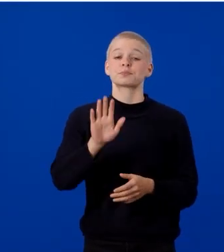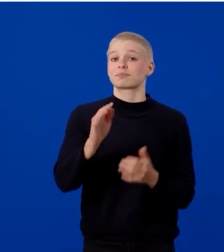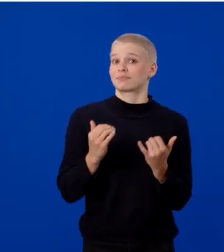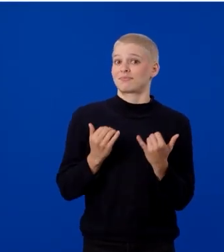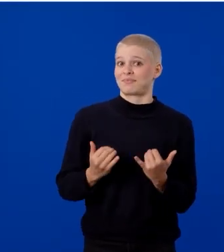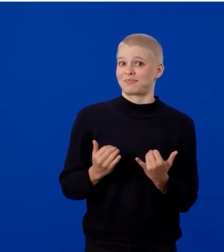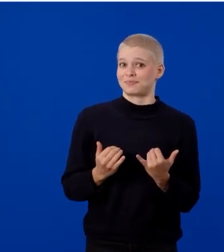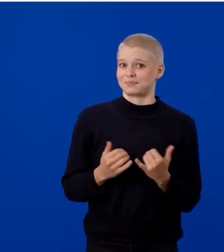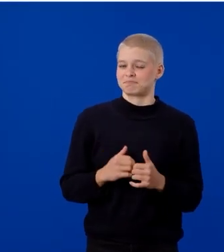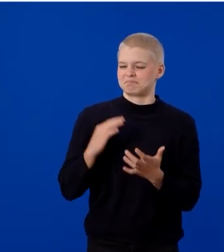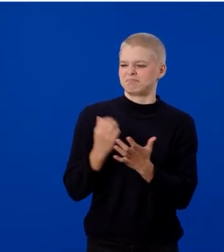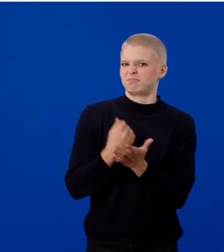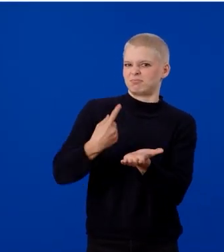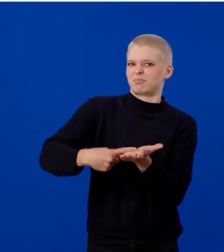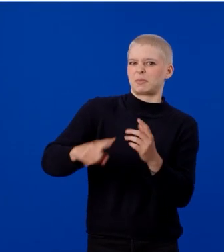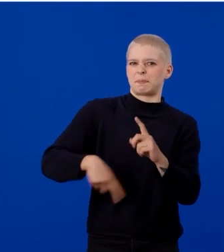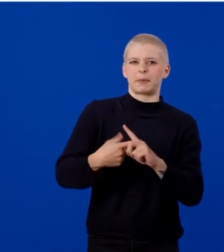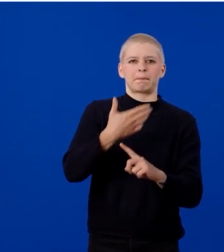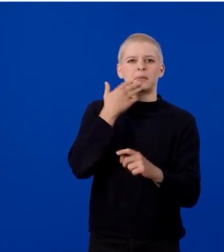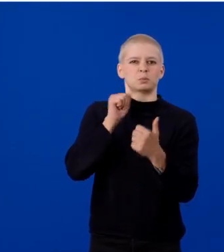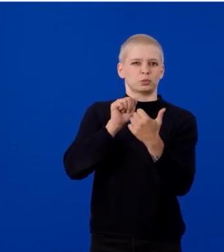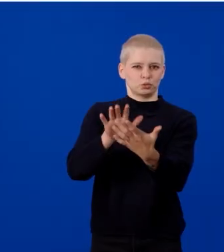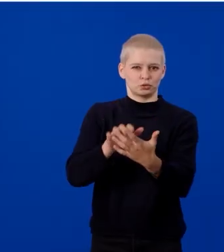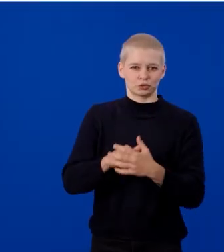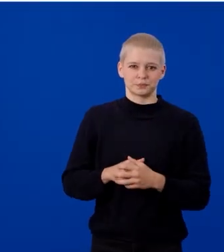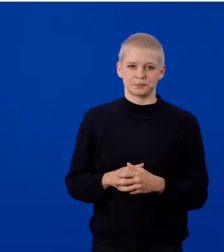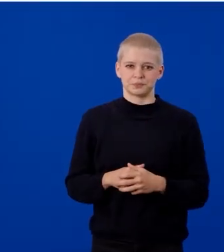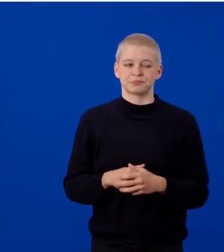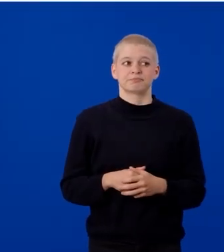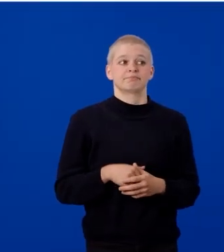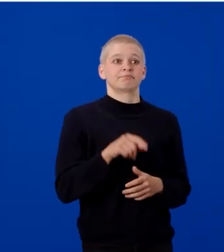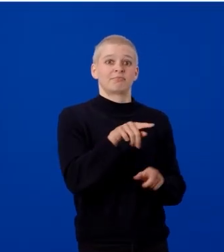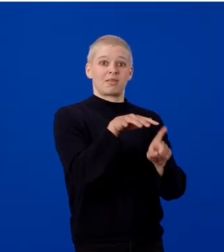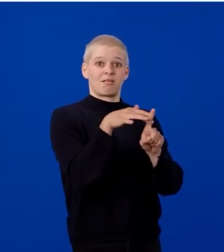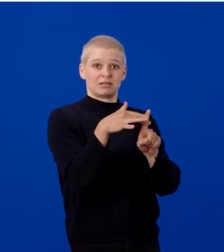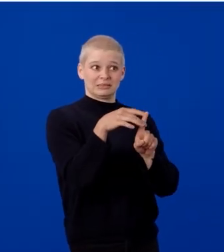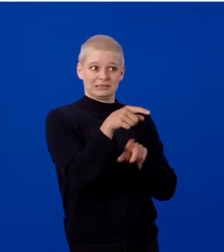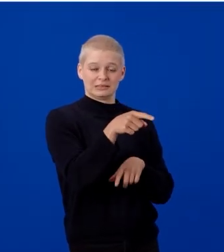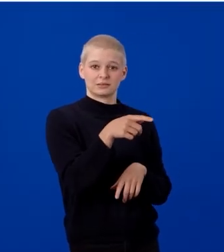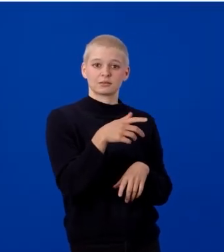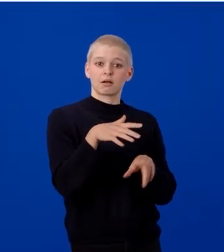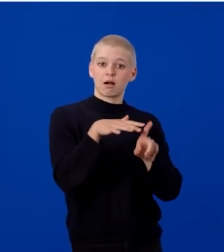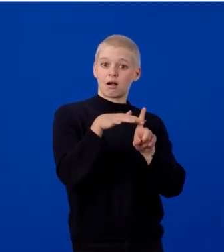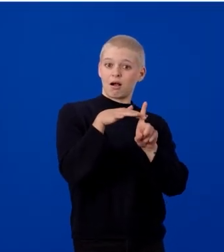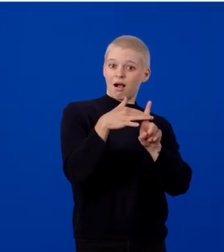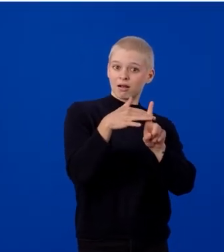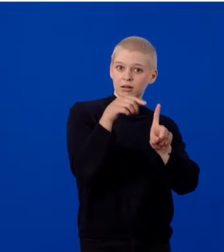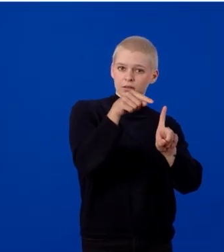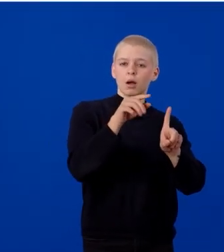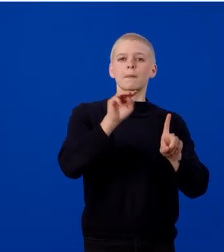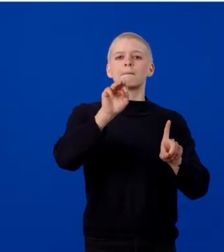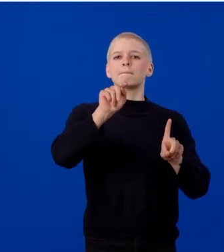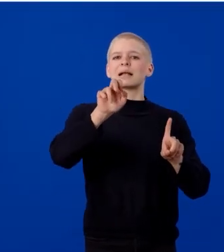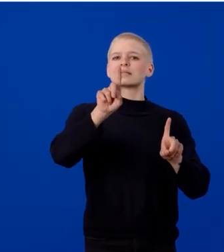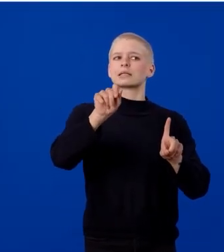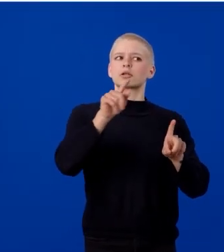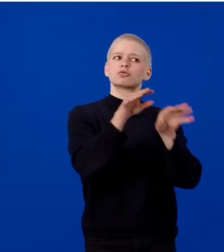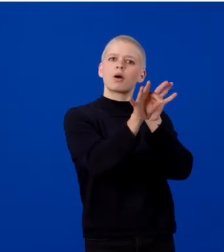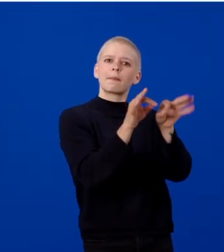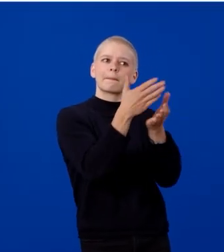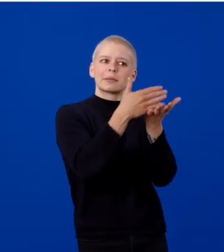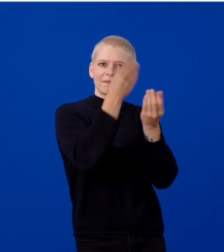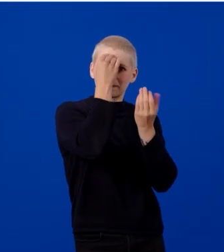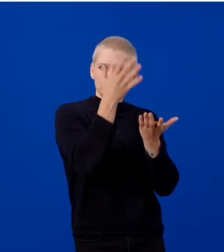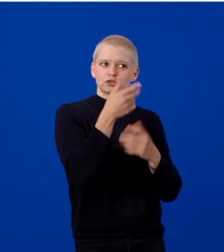let's talk about some best practices. Context. Context or metadata describing a piece of information